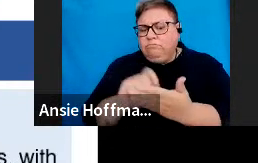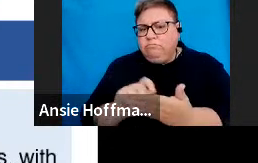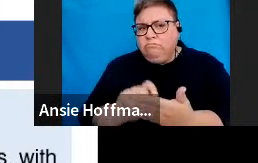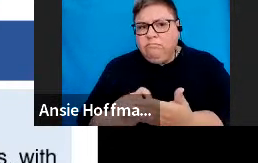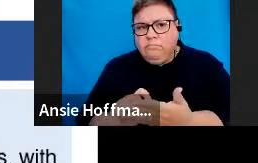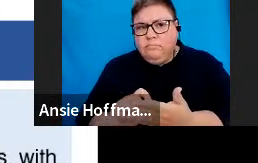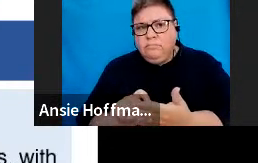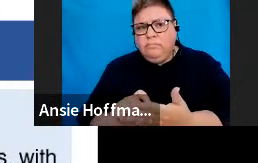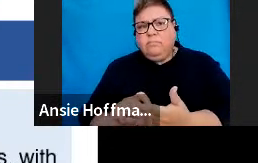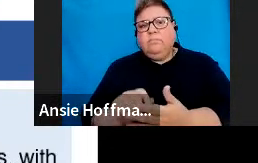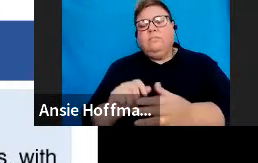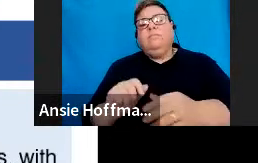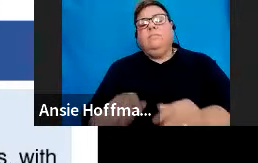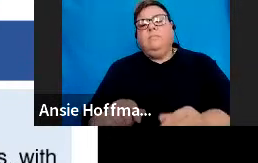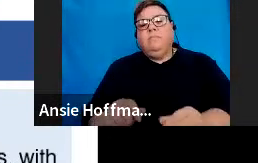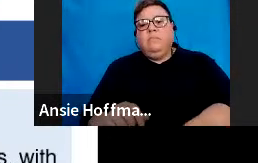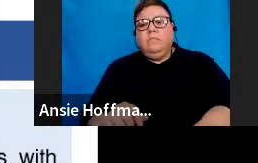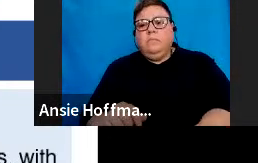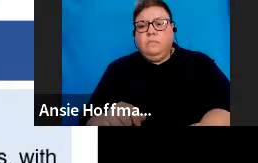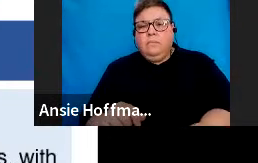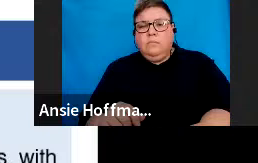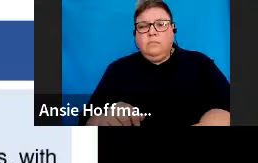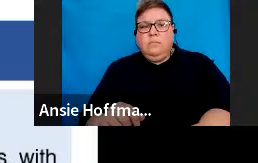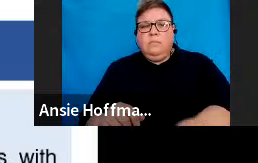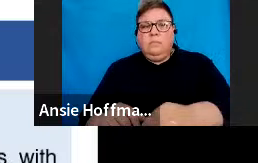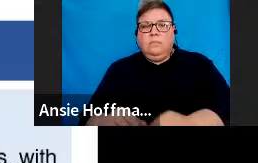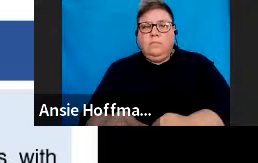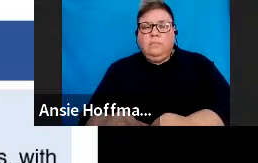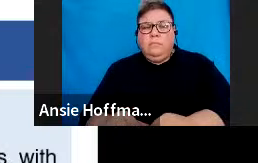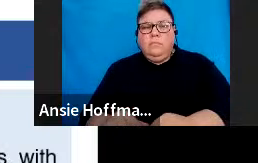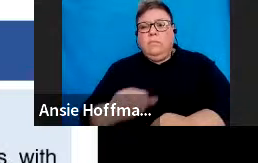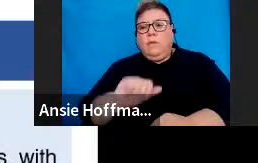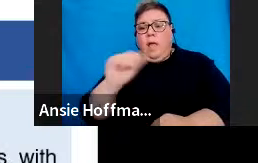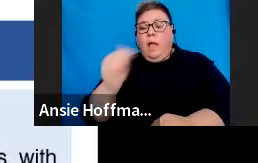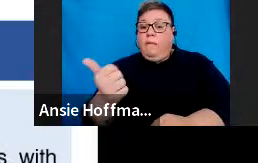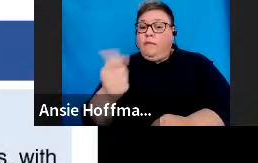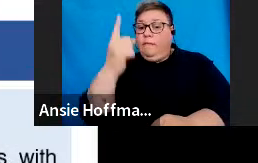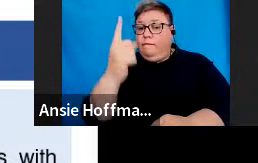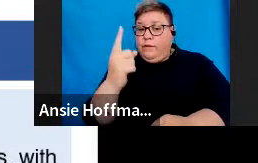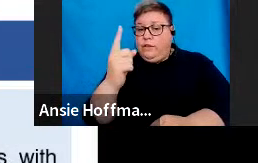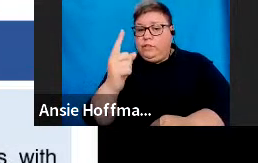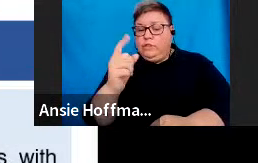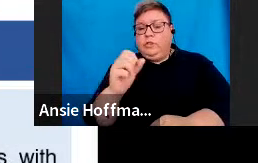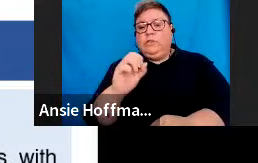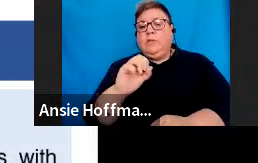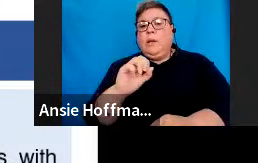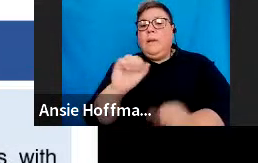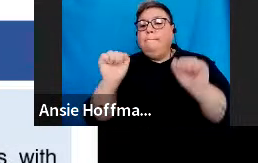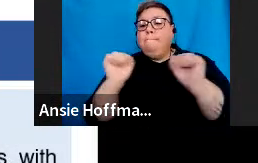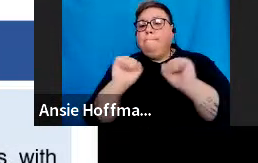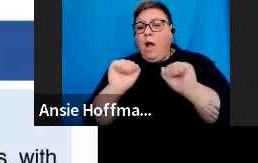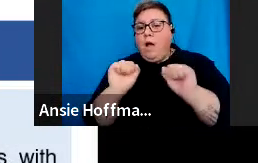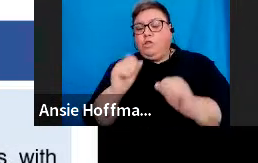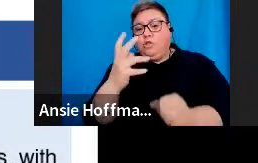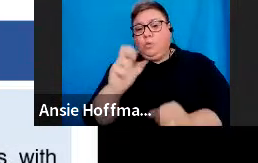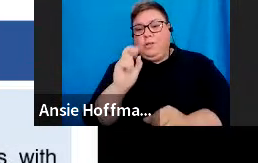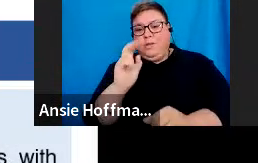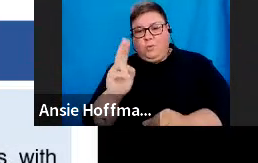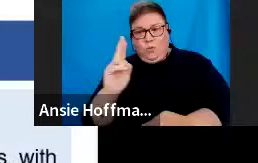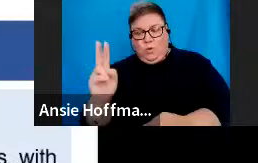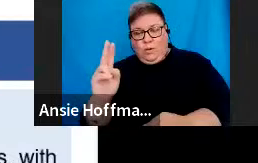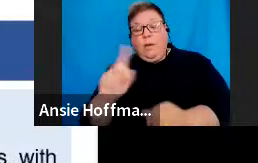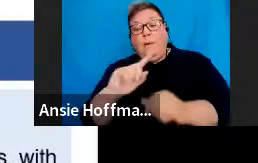immigration withdrawal can be a date after the 1st of March 2022, but the following supporting